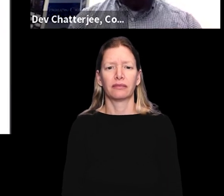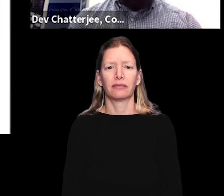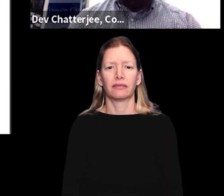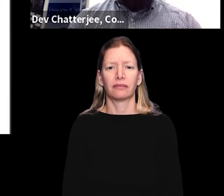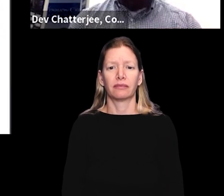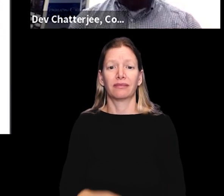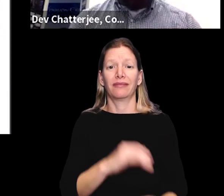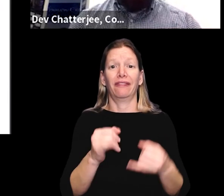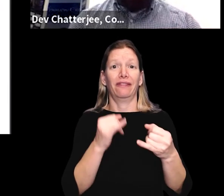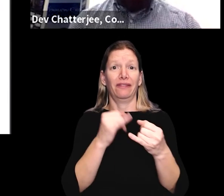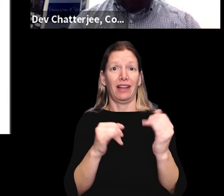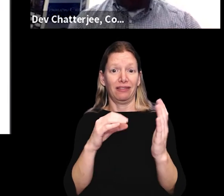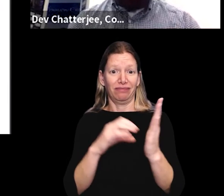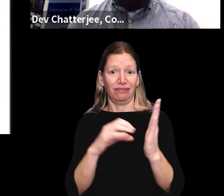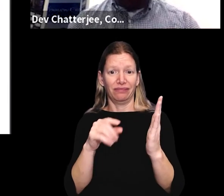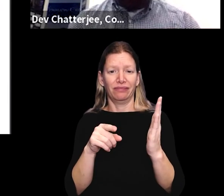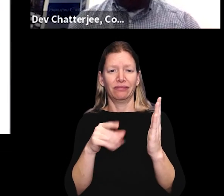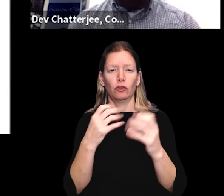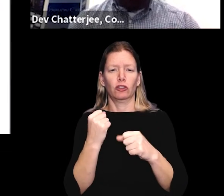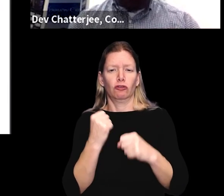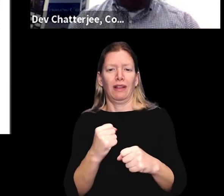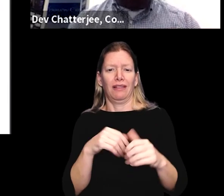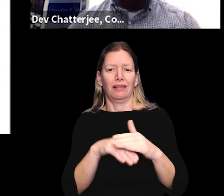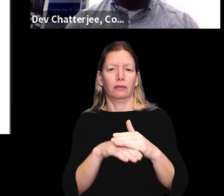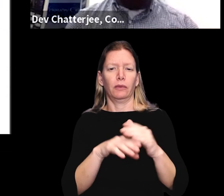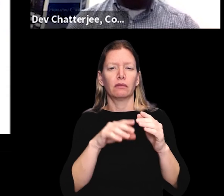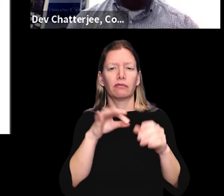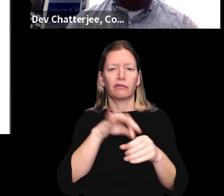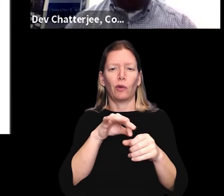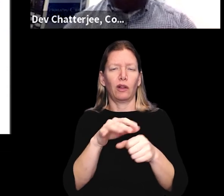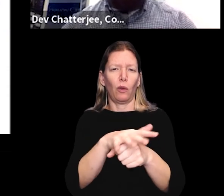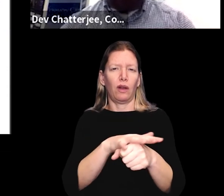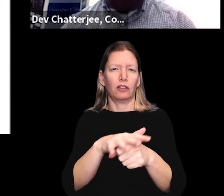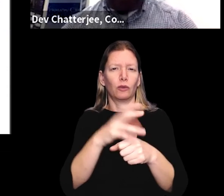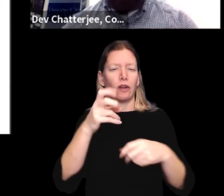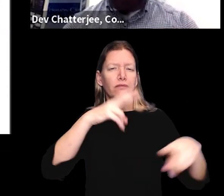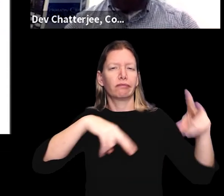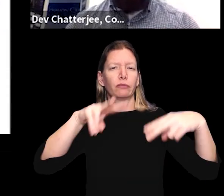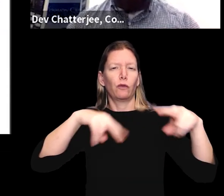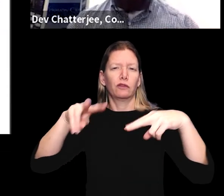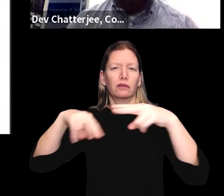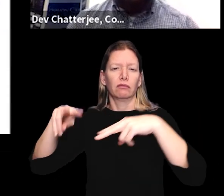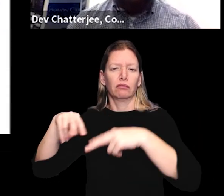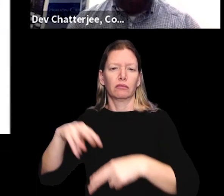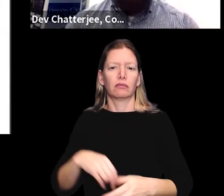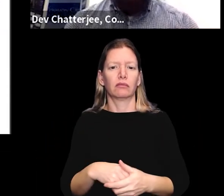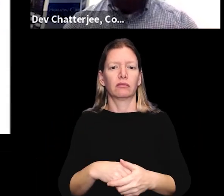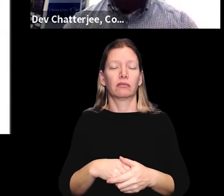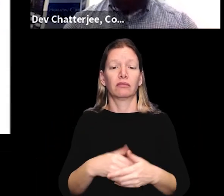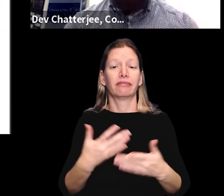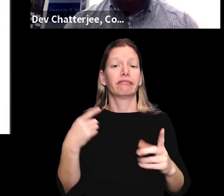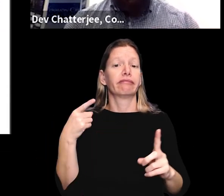And the final piece is to strengthen accessible polling location oversight.